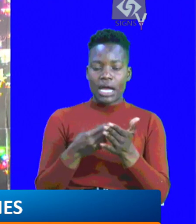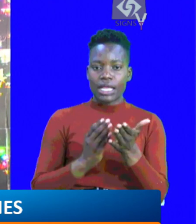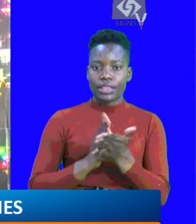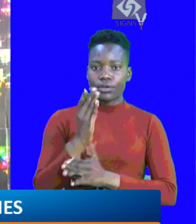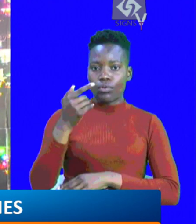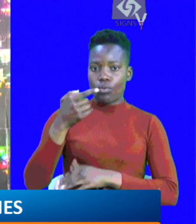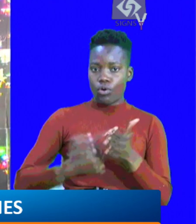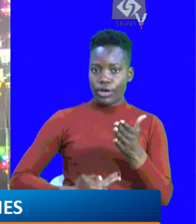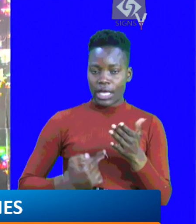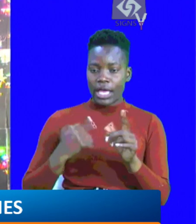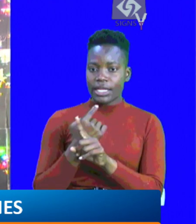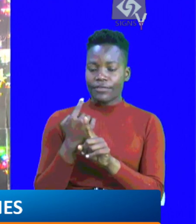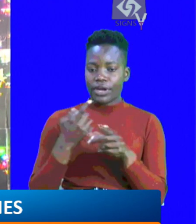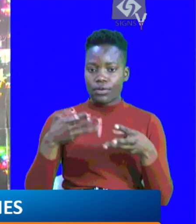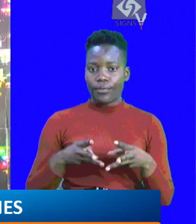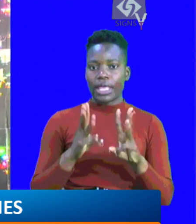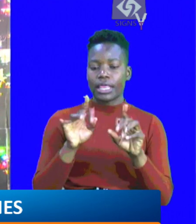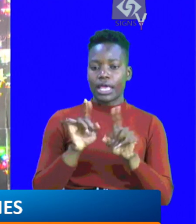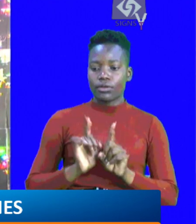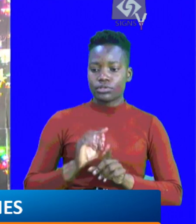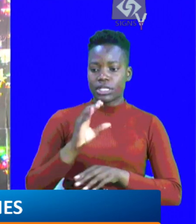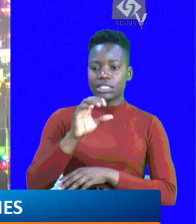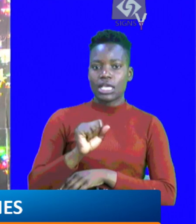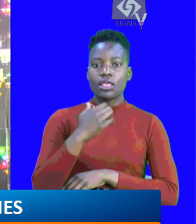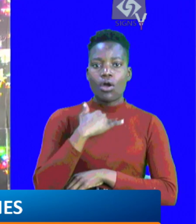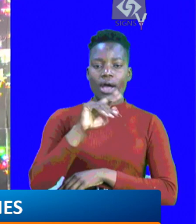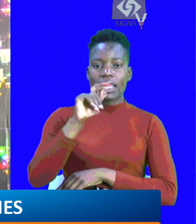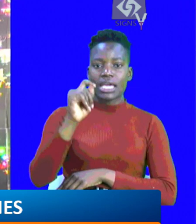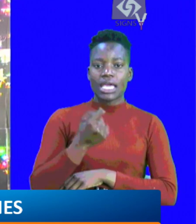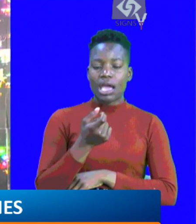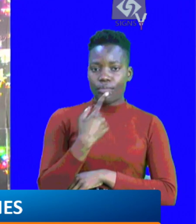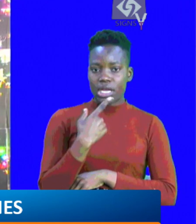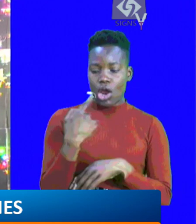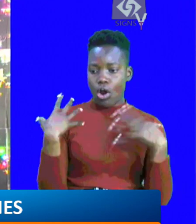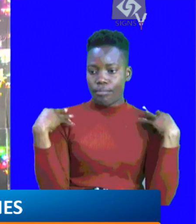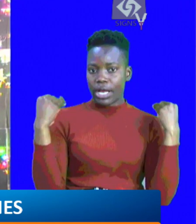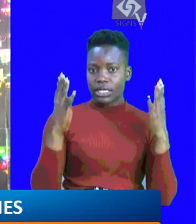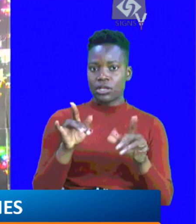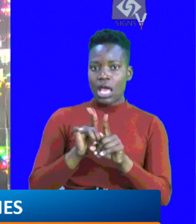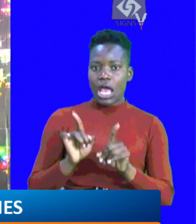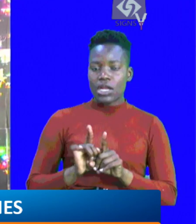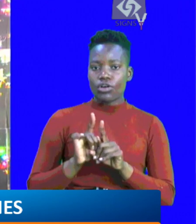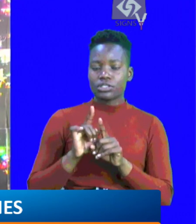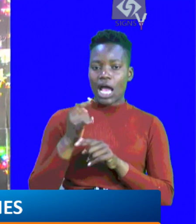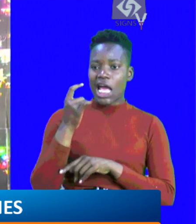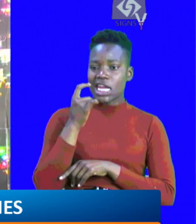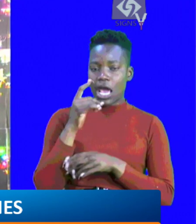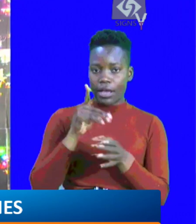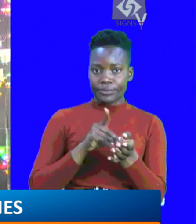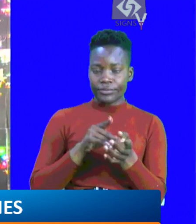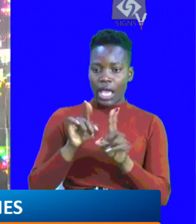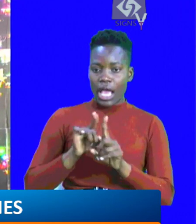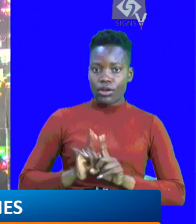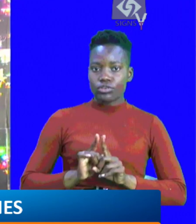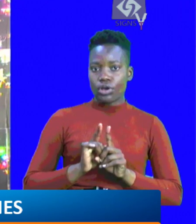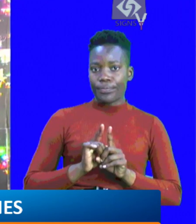of National Health Insurance Fund funds through fictitious claims. And the CS wants the Kenya Medical Practitioners